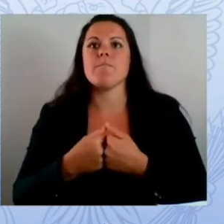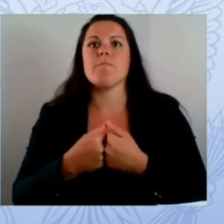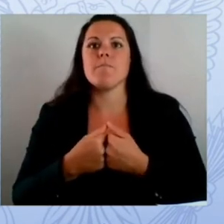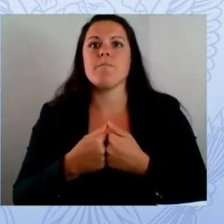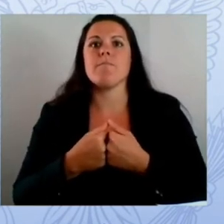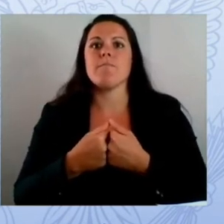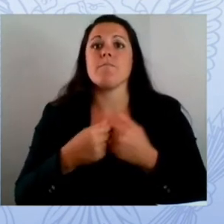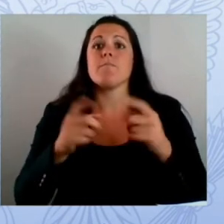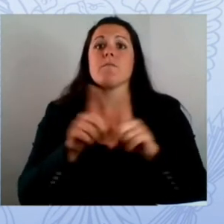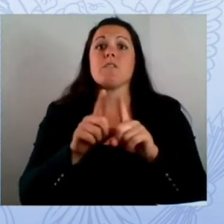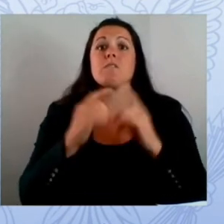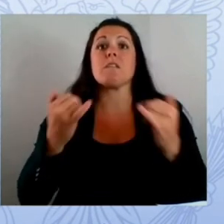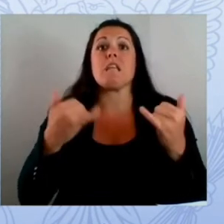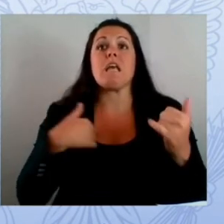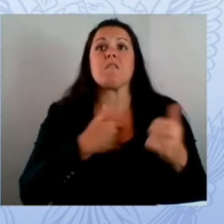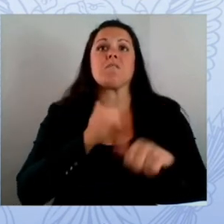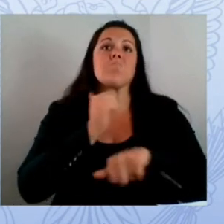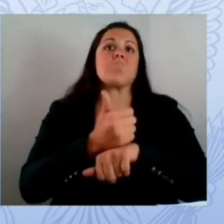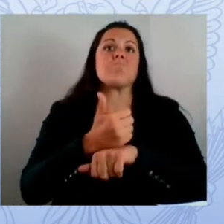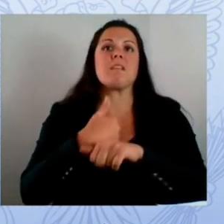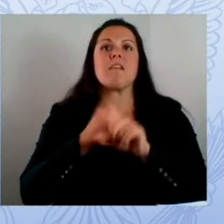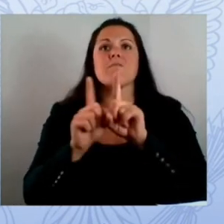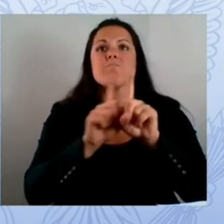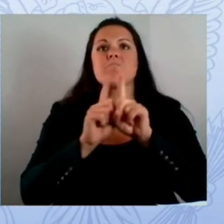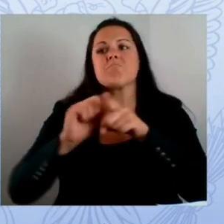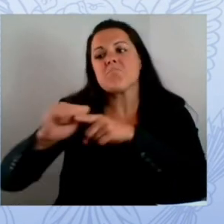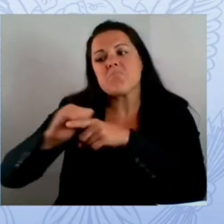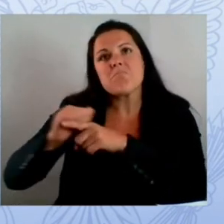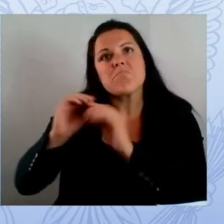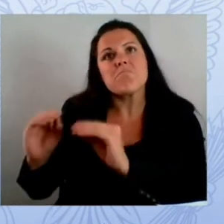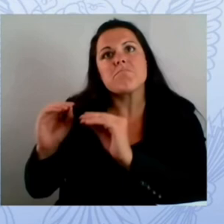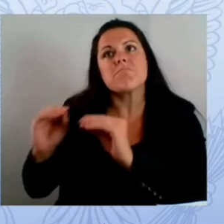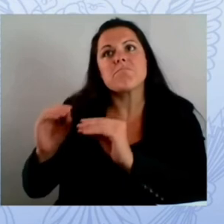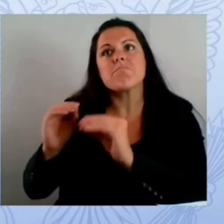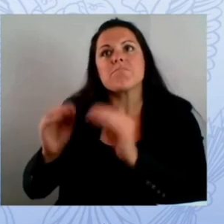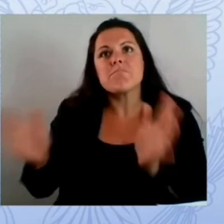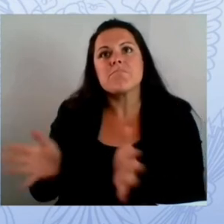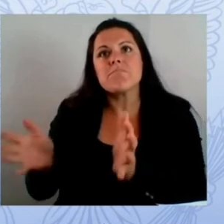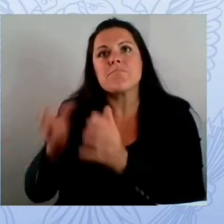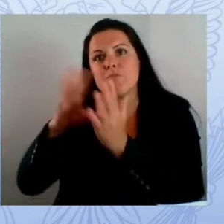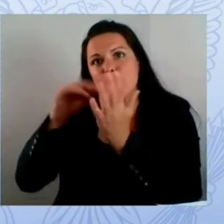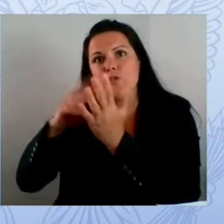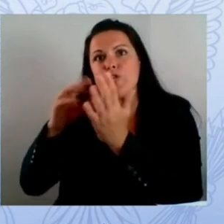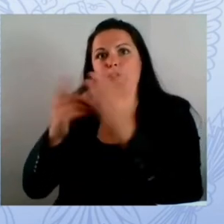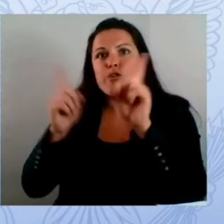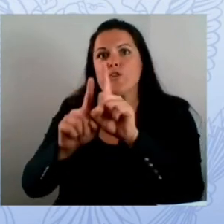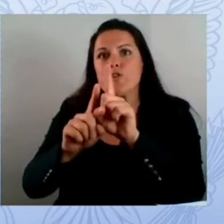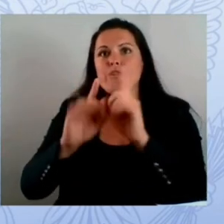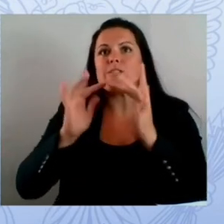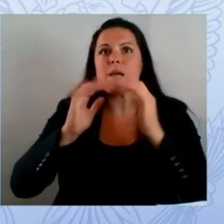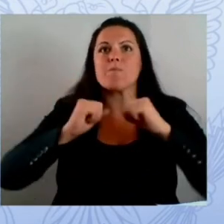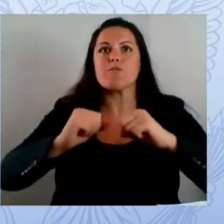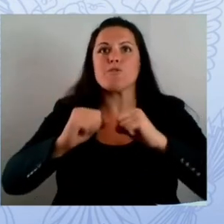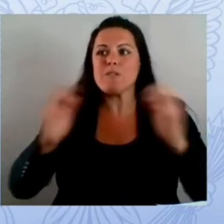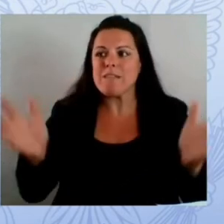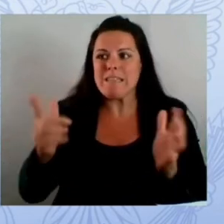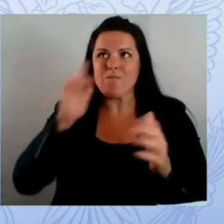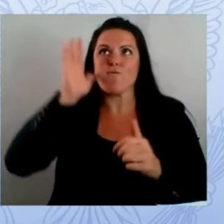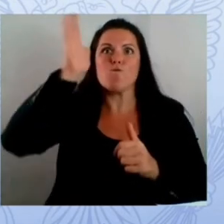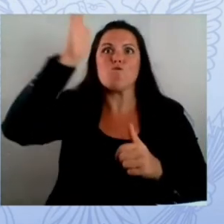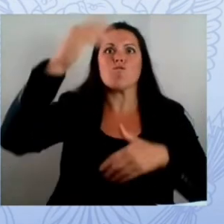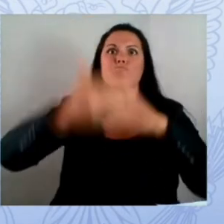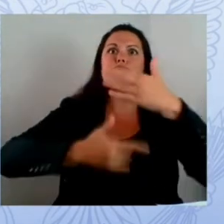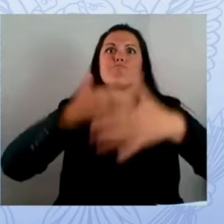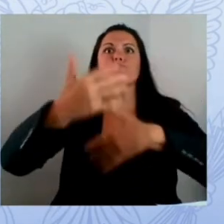in addition to the skills in addition to the micro credentials we really put a focus through programs like our cyber hub onto